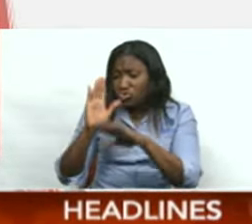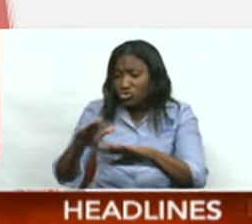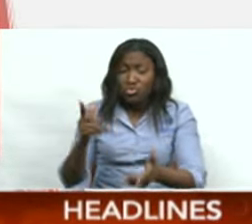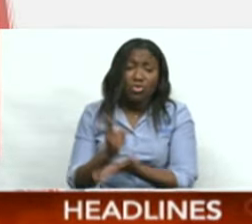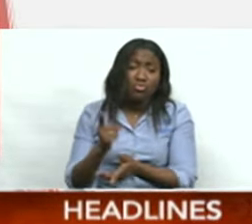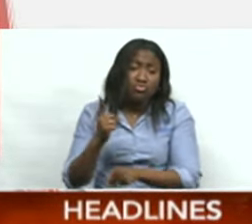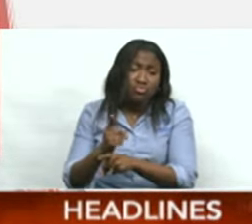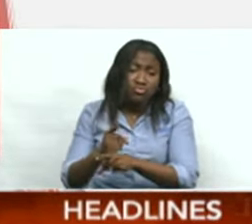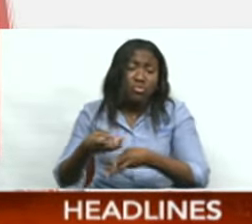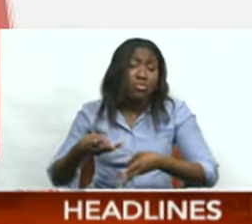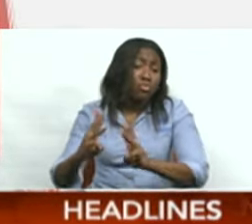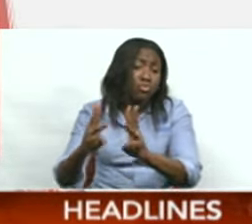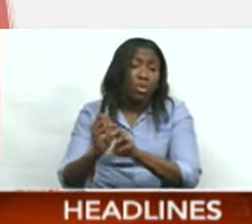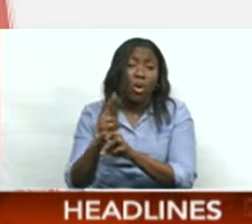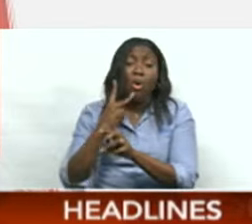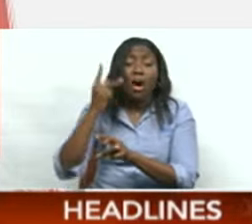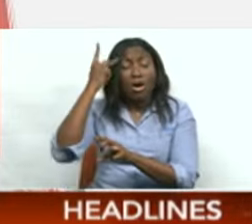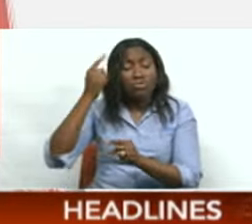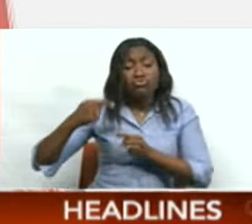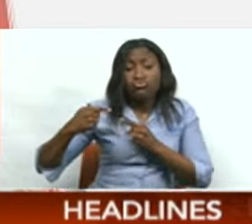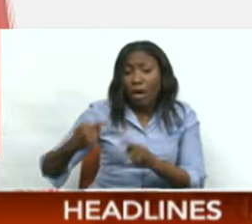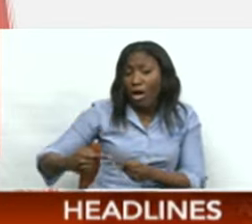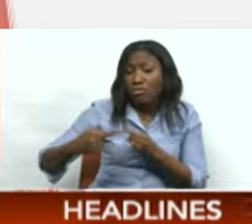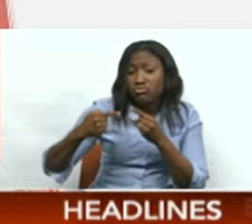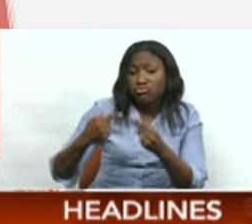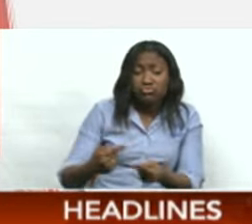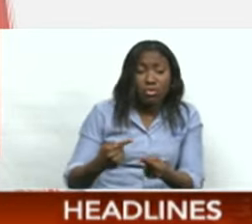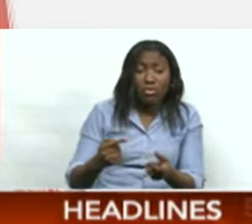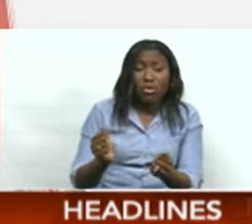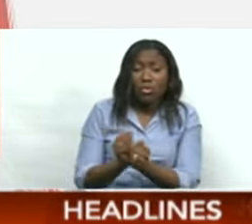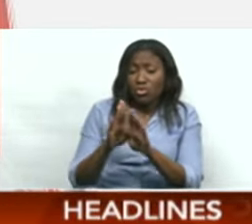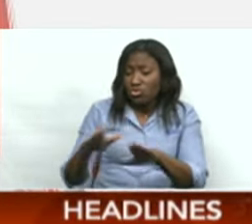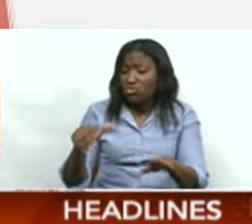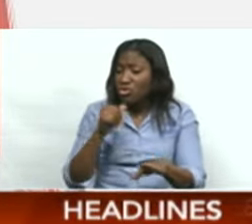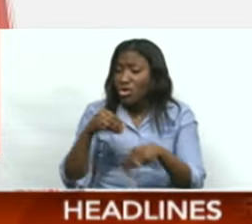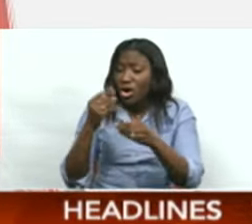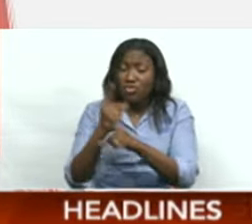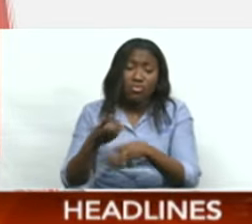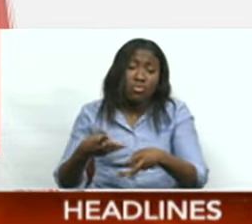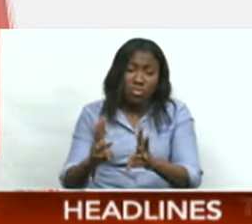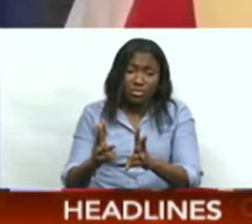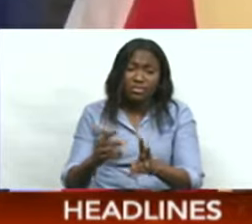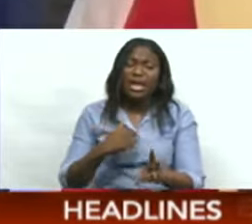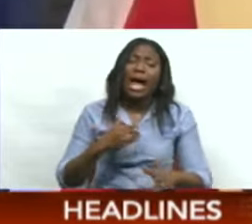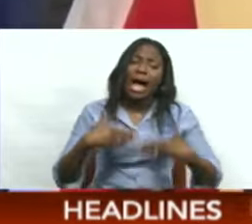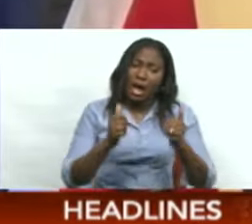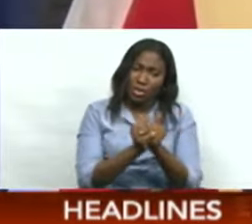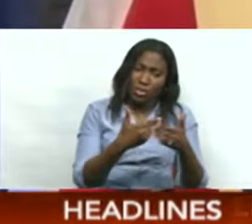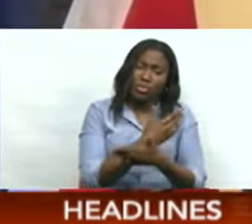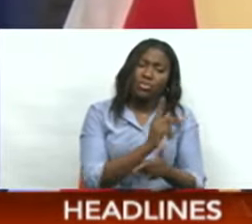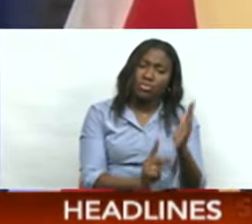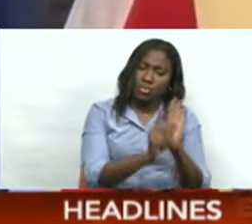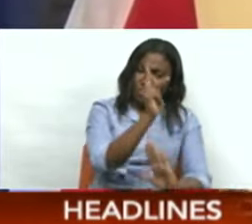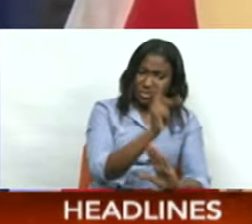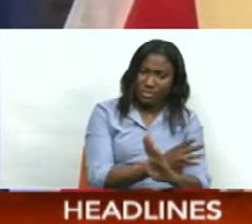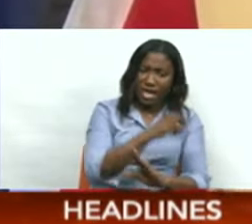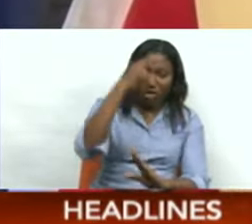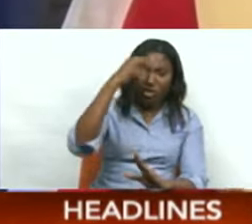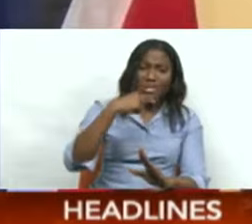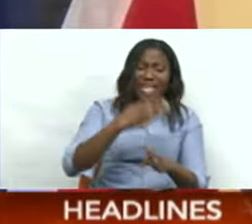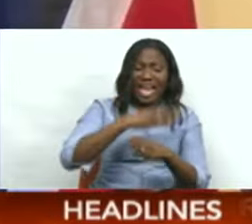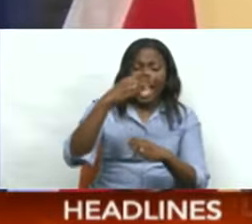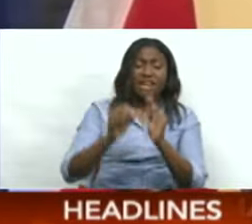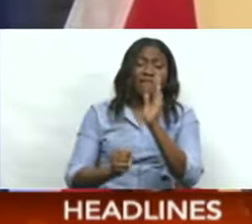with raising children in a particular way and particular manner, then I applaud the initiative. Dr. Rowley said by the end of